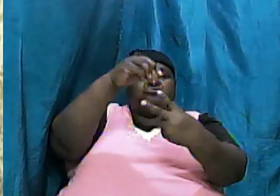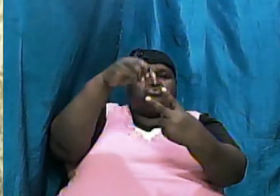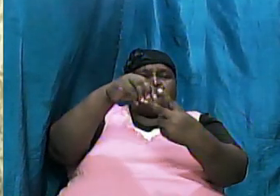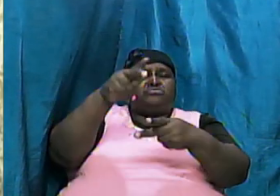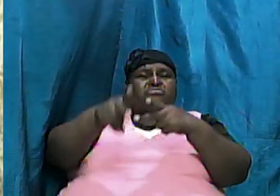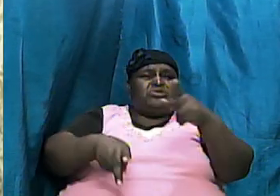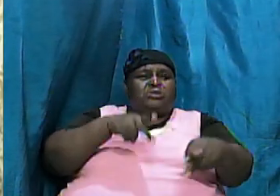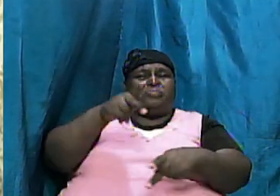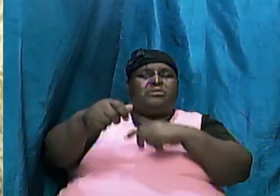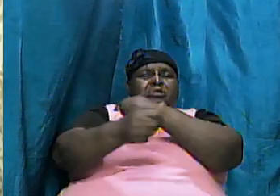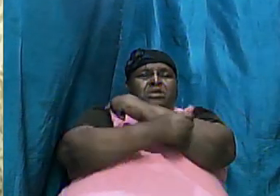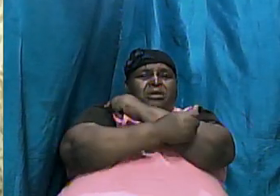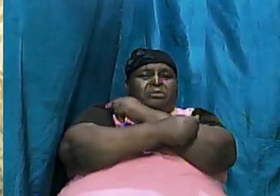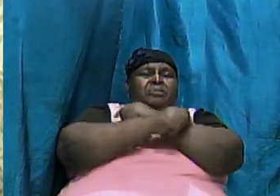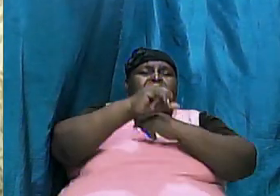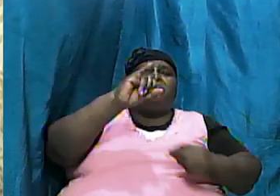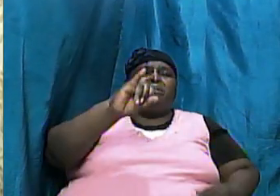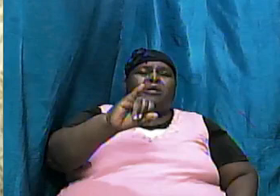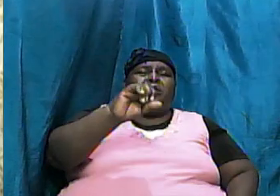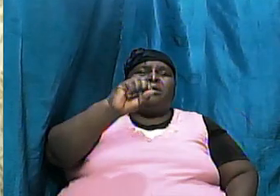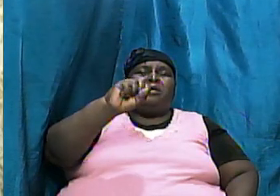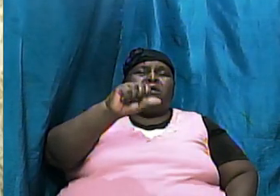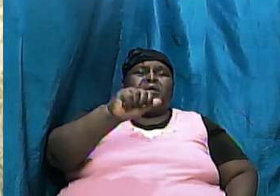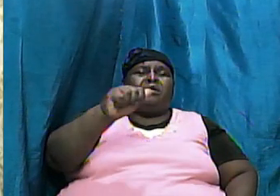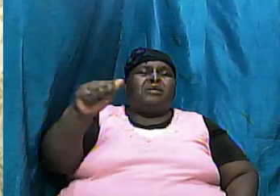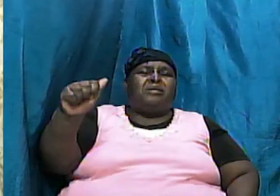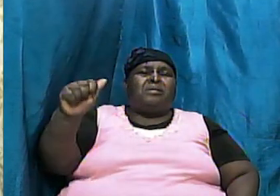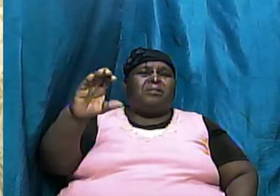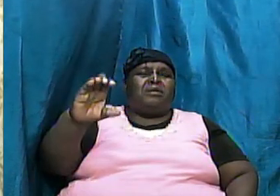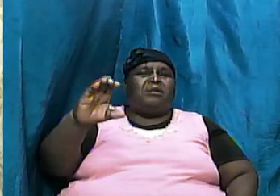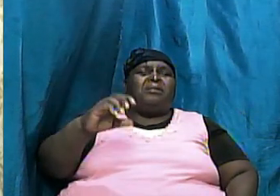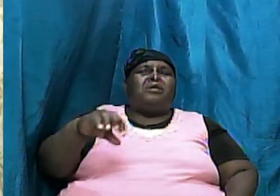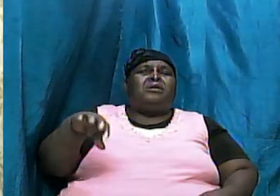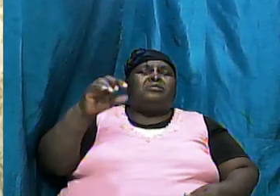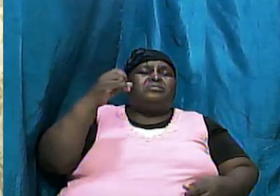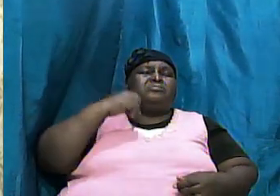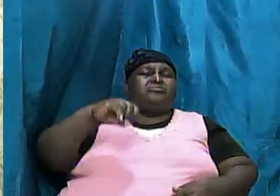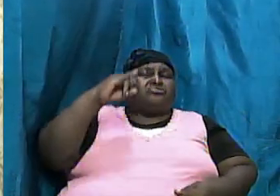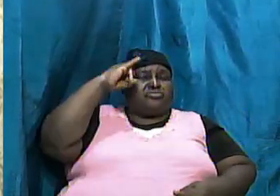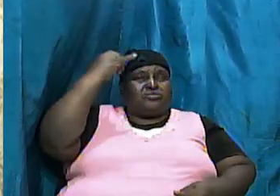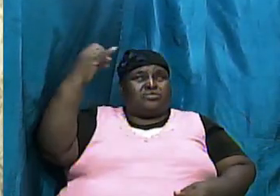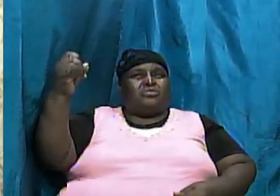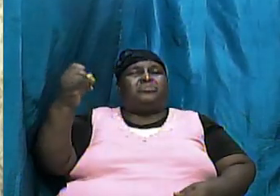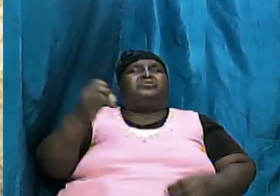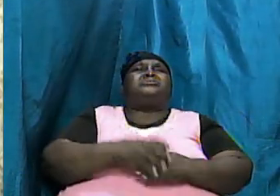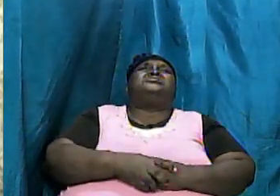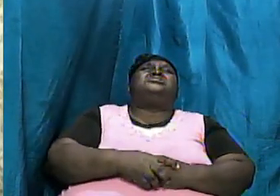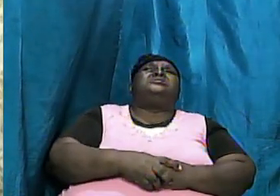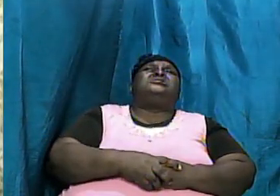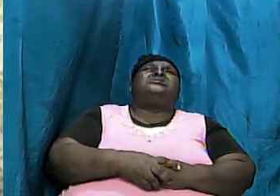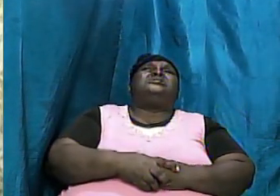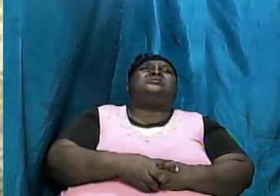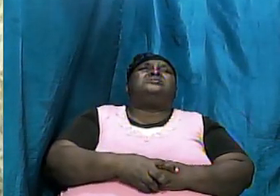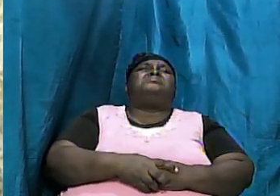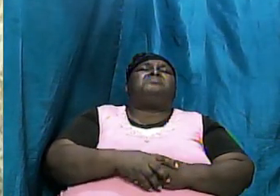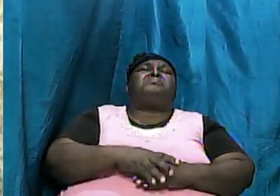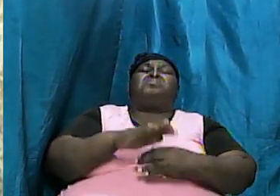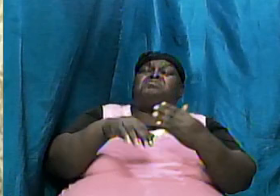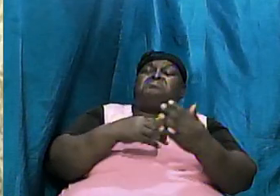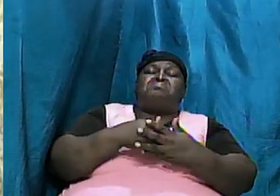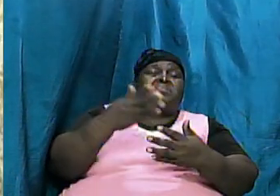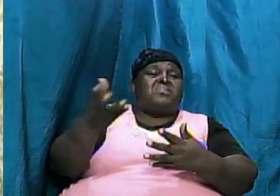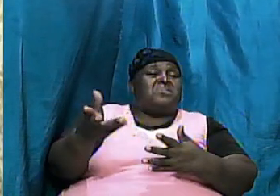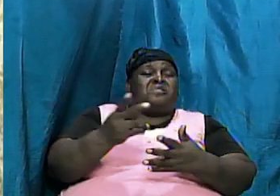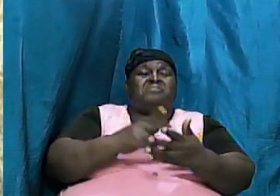and Isaac and Jacob and Joseph and everything all of that was a part of the